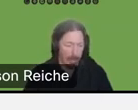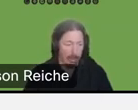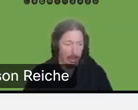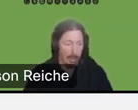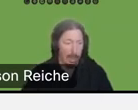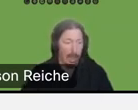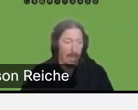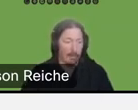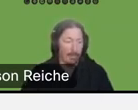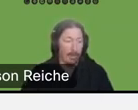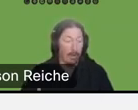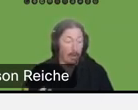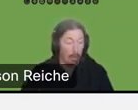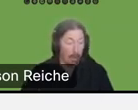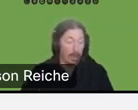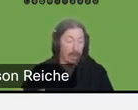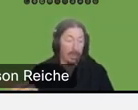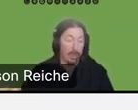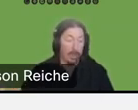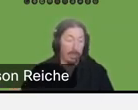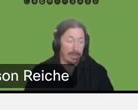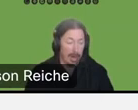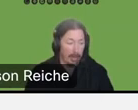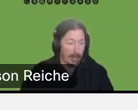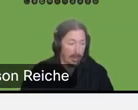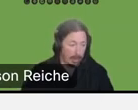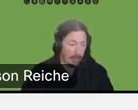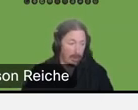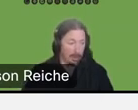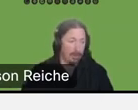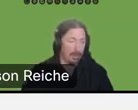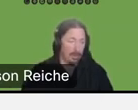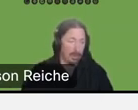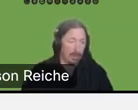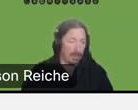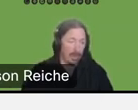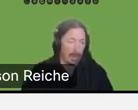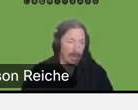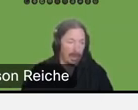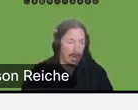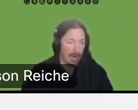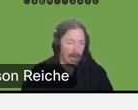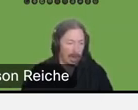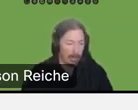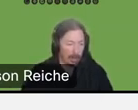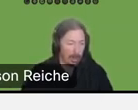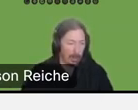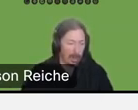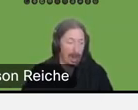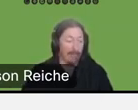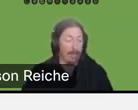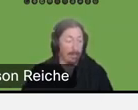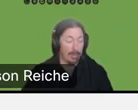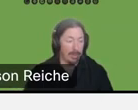coordinators. Um, or if it's job related, you can go to your, um, HR ADA coordinator